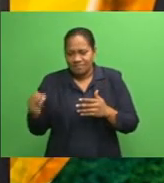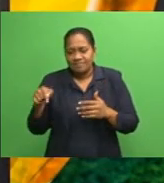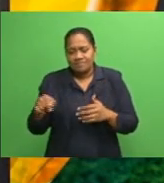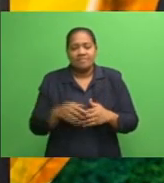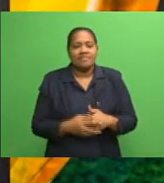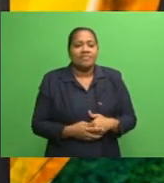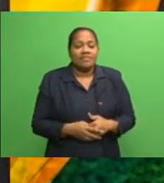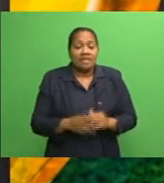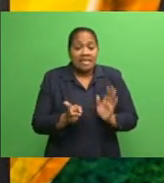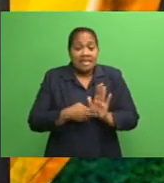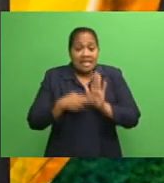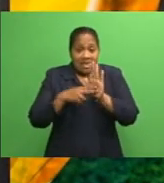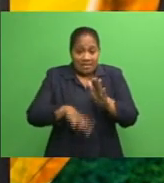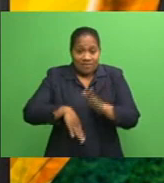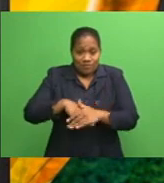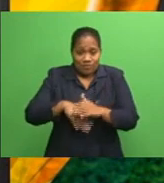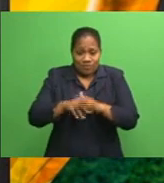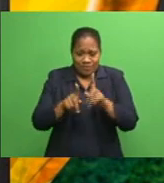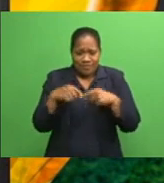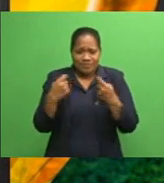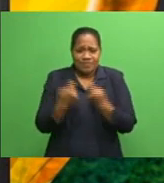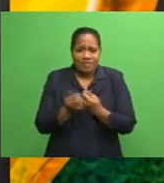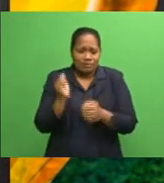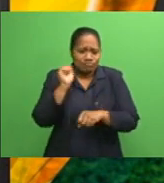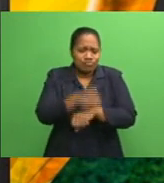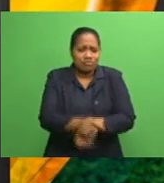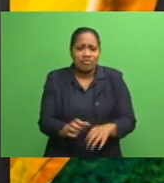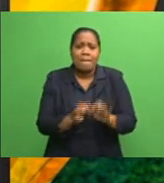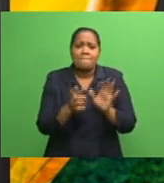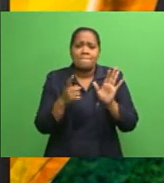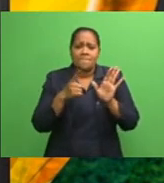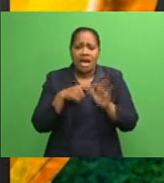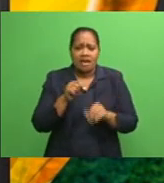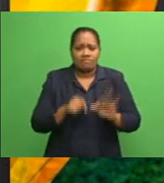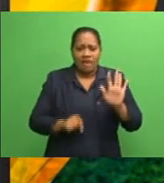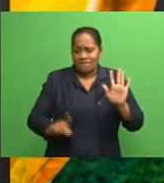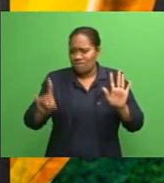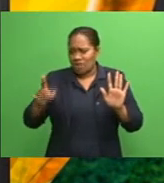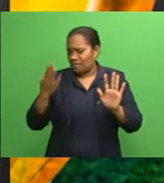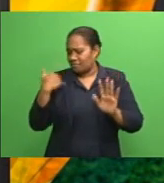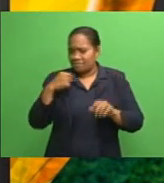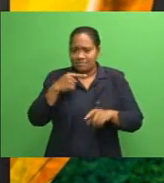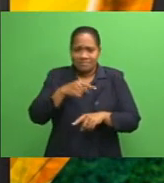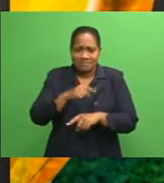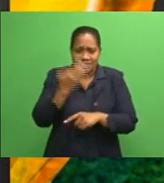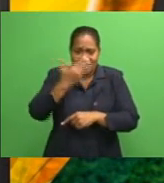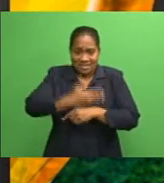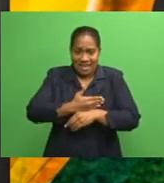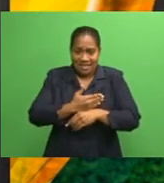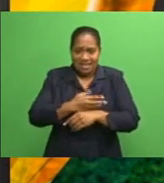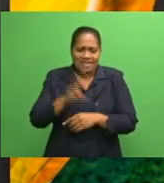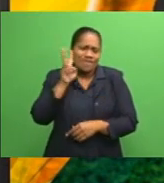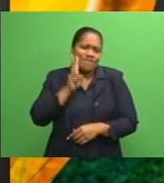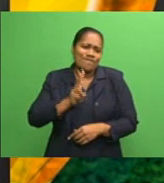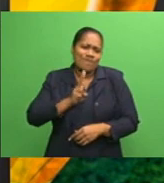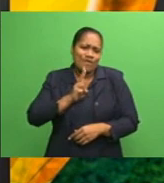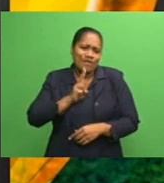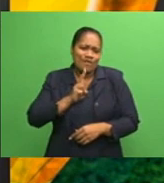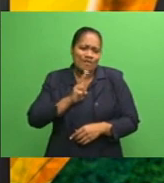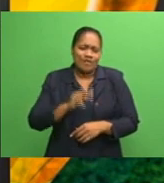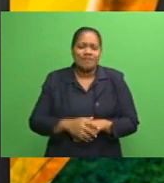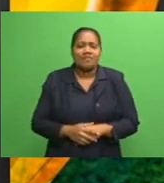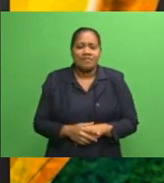The Nandi football team thrust Mbara 5-1 last night in their Vodafone Premier League Western Derby at Prince Charles Park.